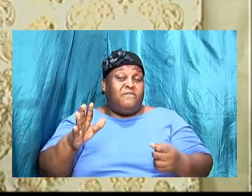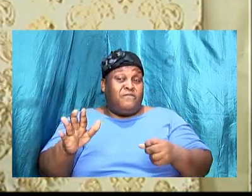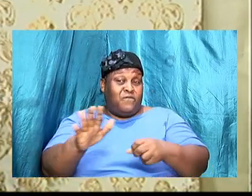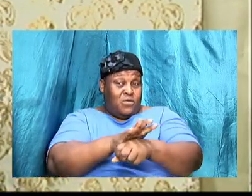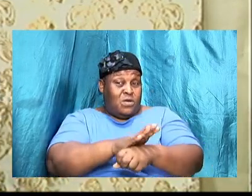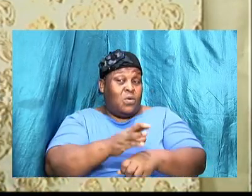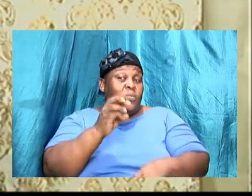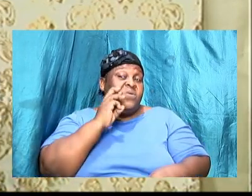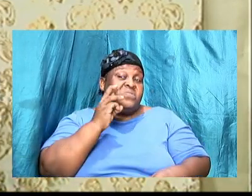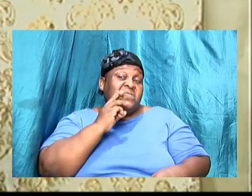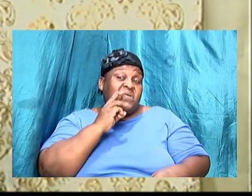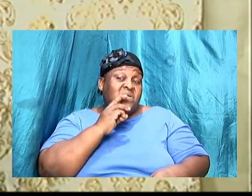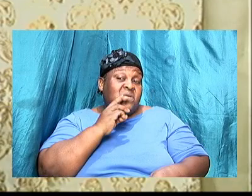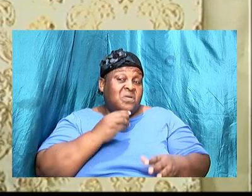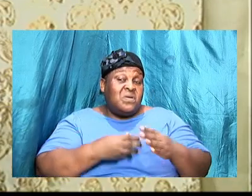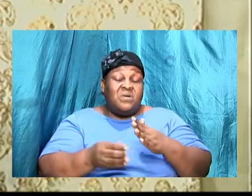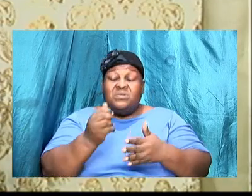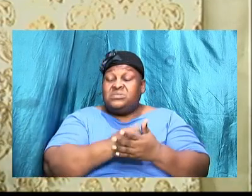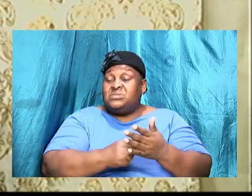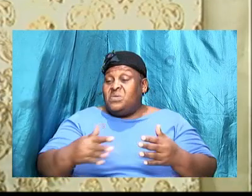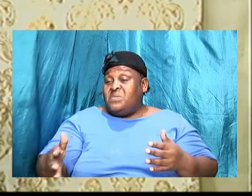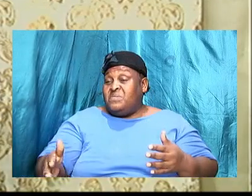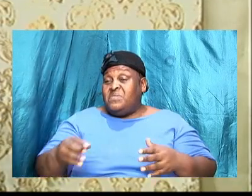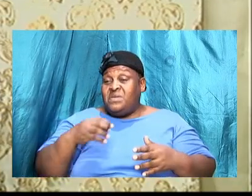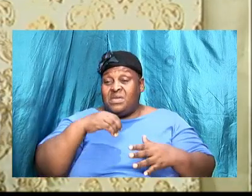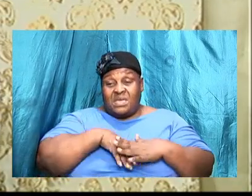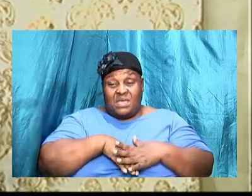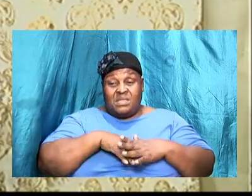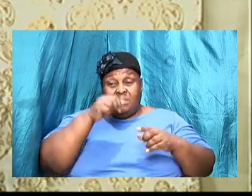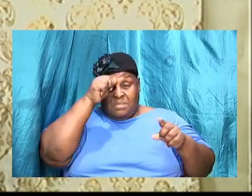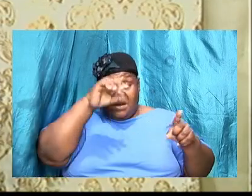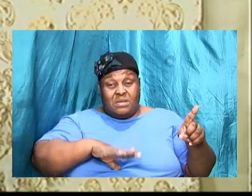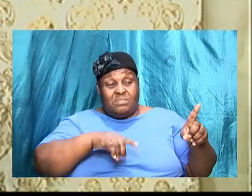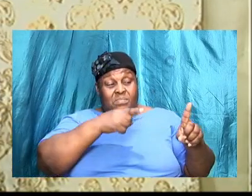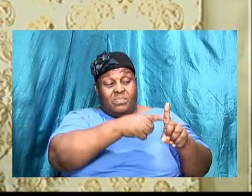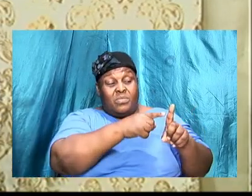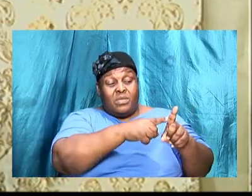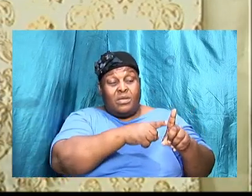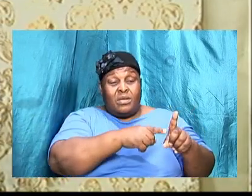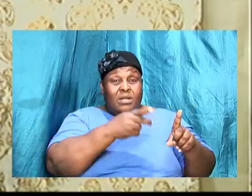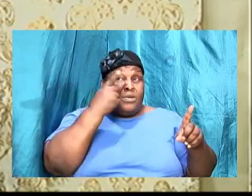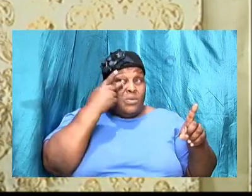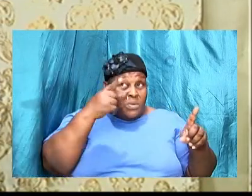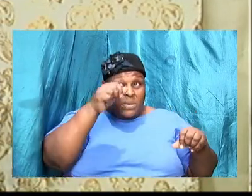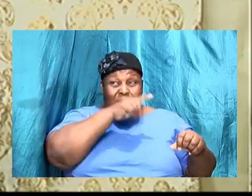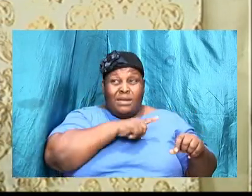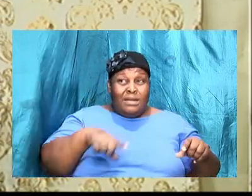wasn't enough for him there was something in him that said look here Lord I really want to make sure it says you